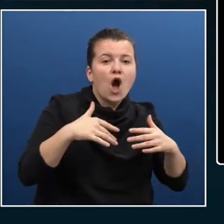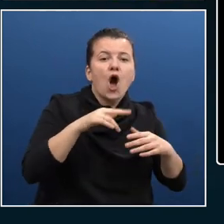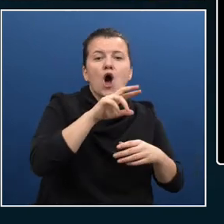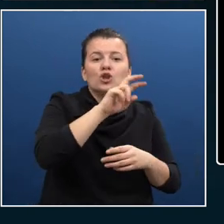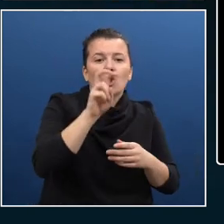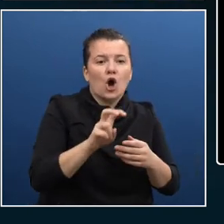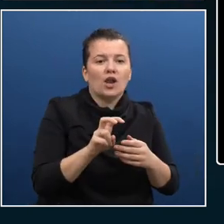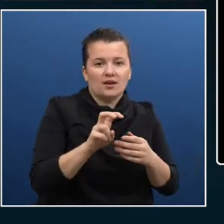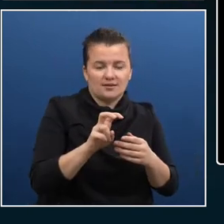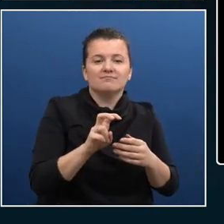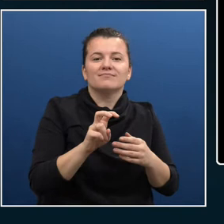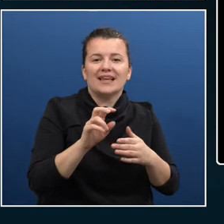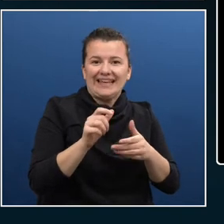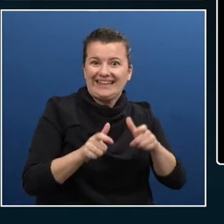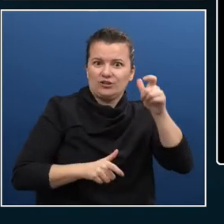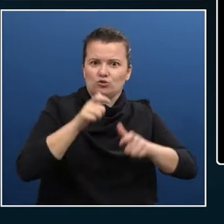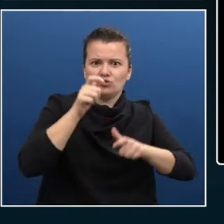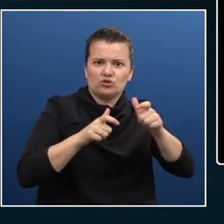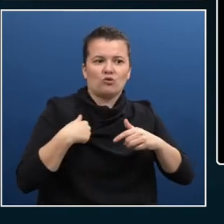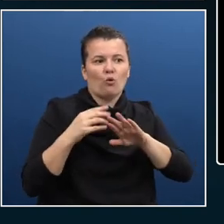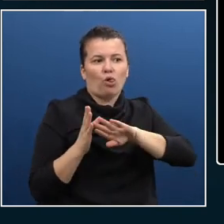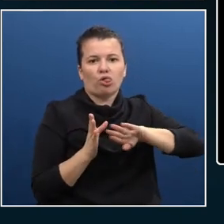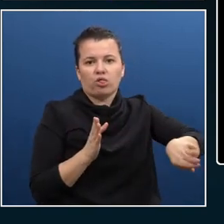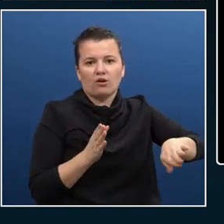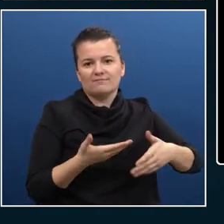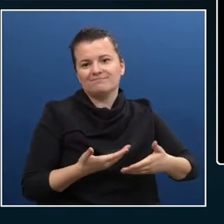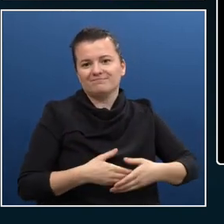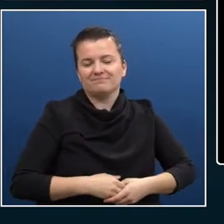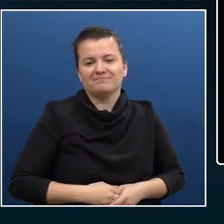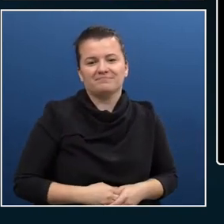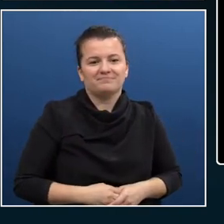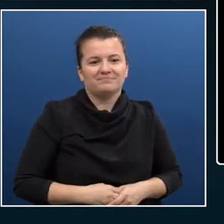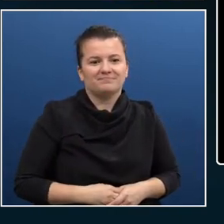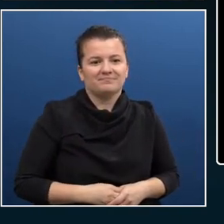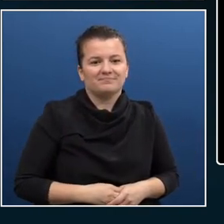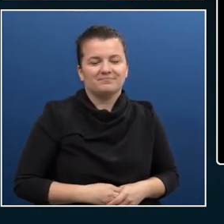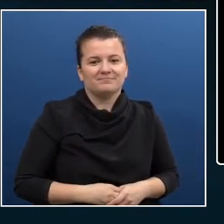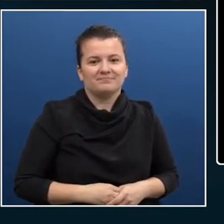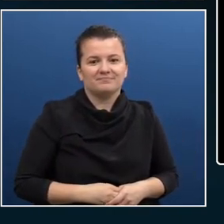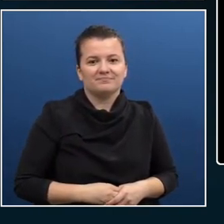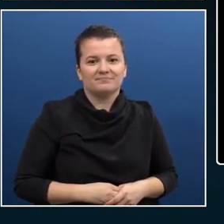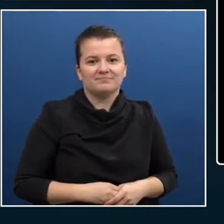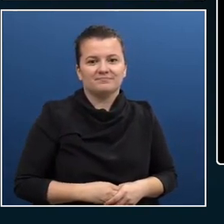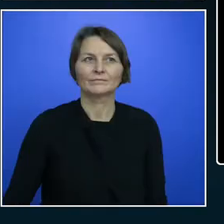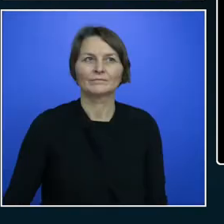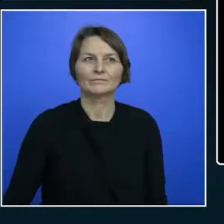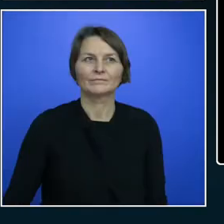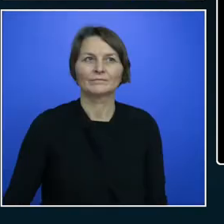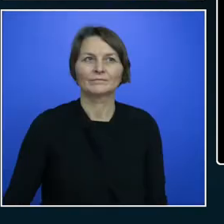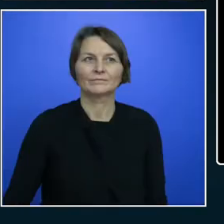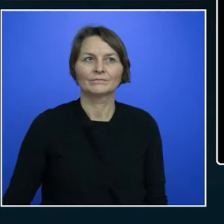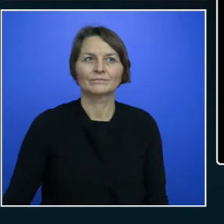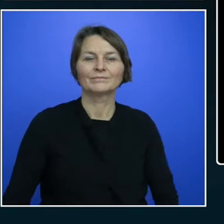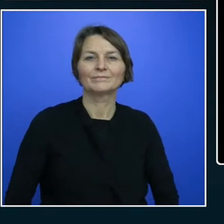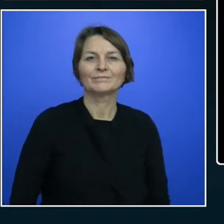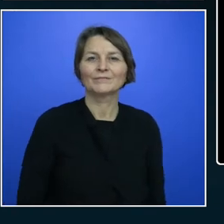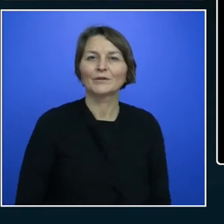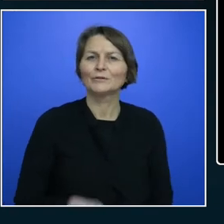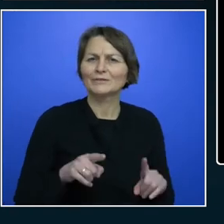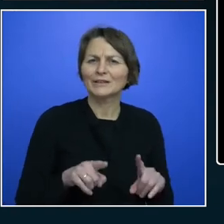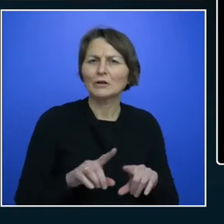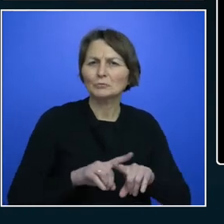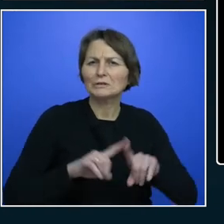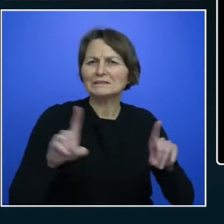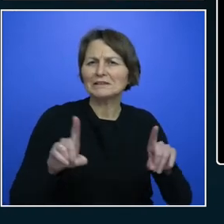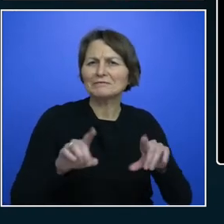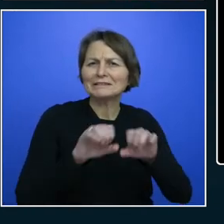superimpose them on our journey. So we've got registration, navigation, and checkout. These are ticketing buying systems back when airlines